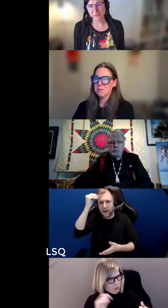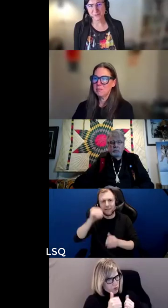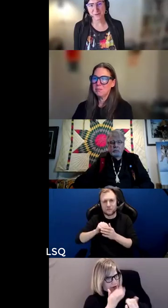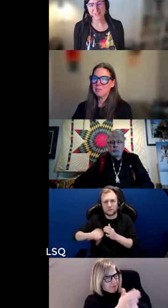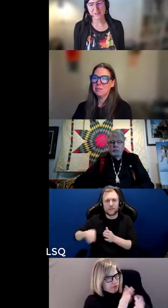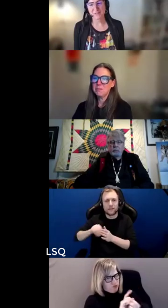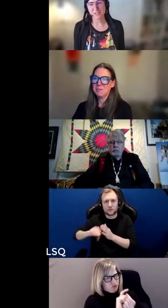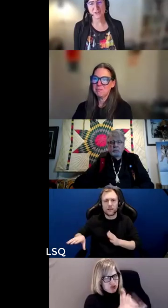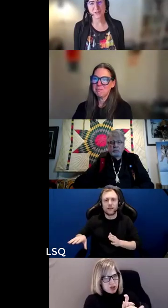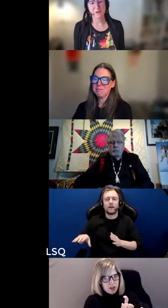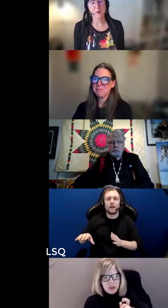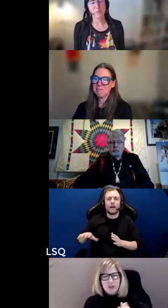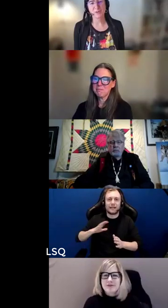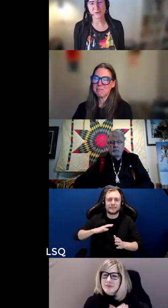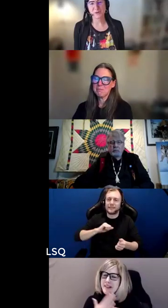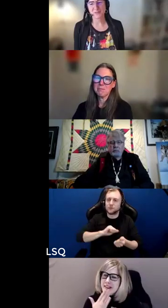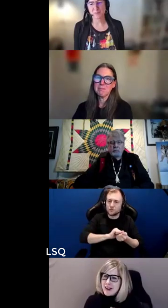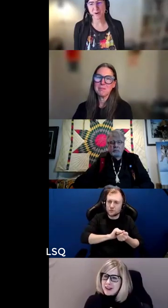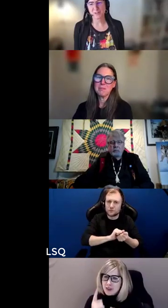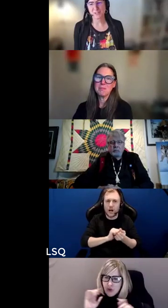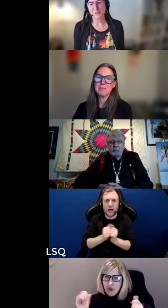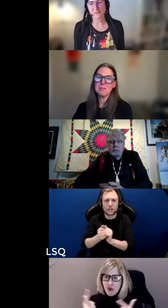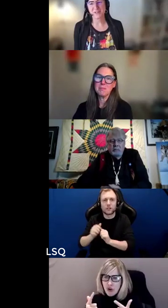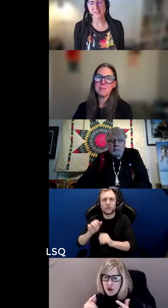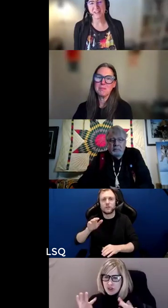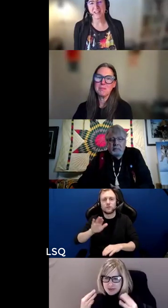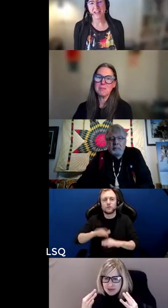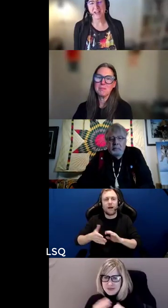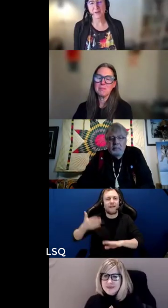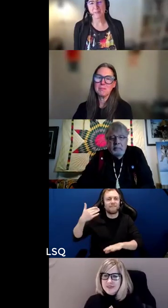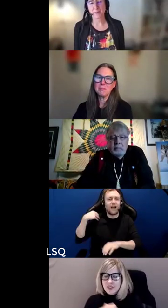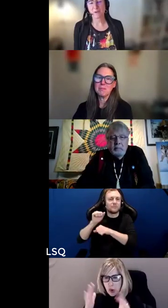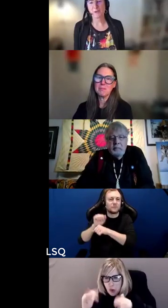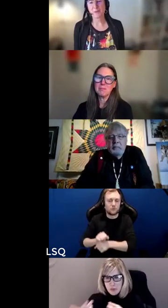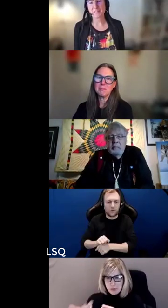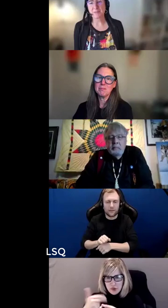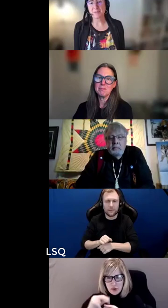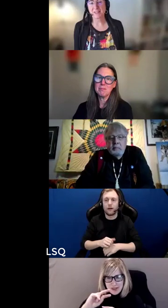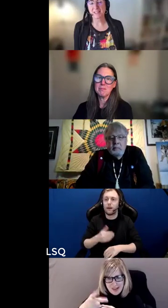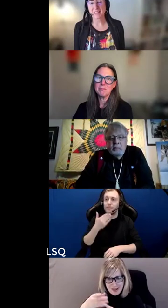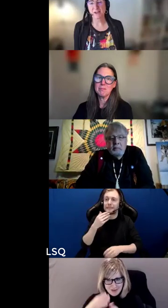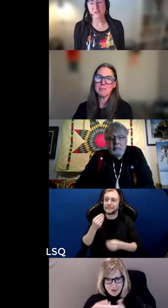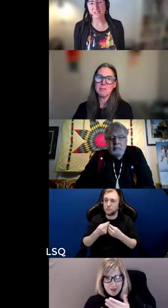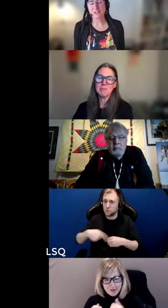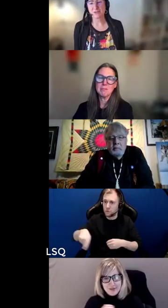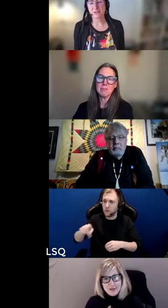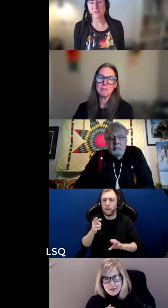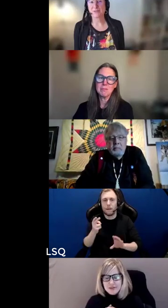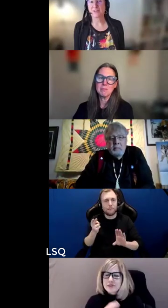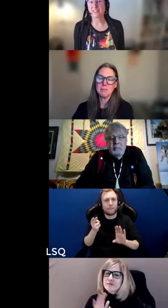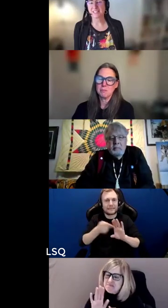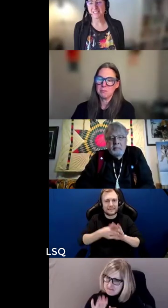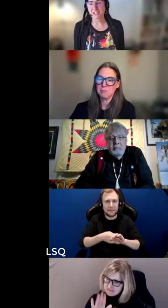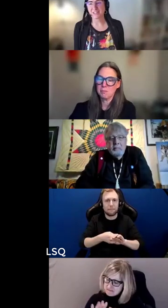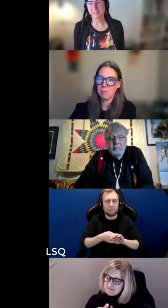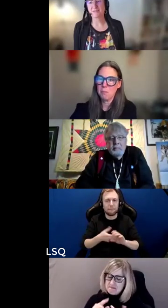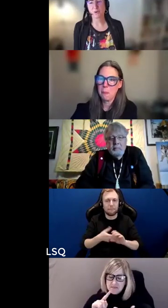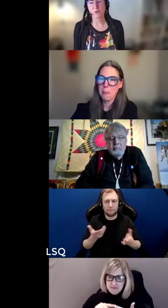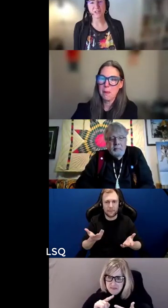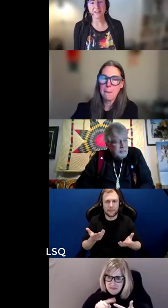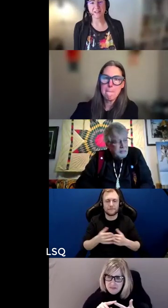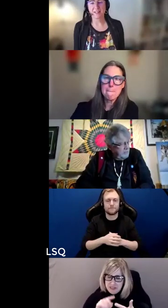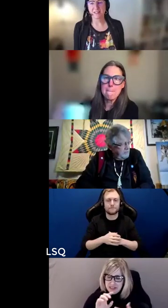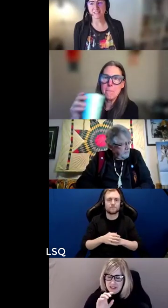everyone who's joined us on this journey we hope you'll join us for part two we will be emailing out to you the session